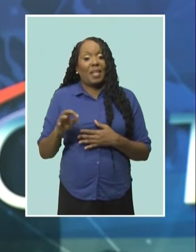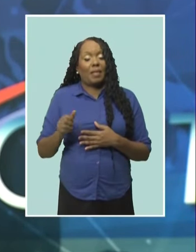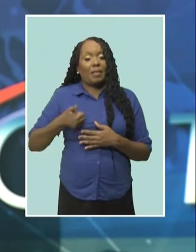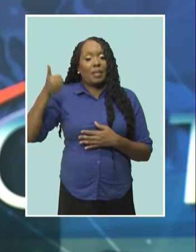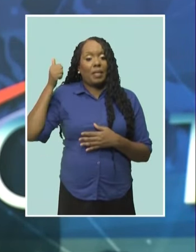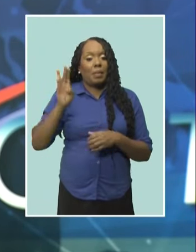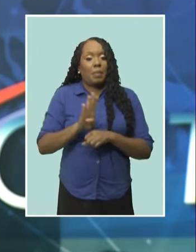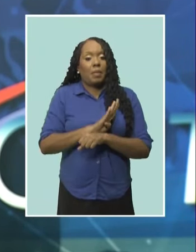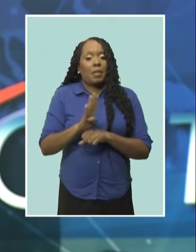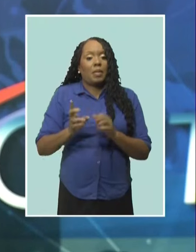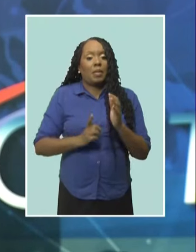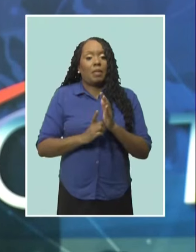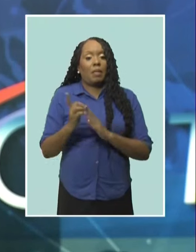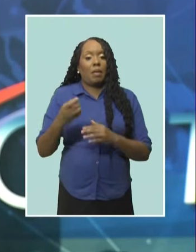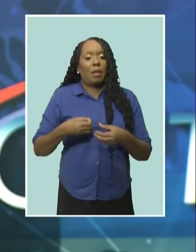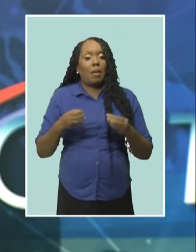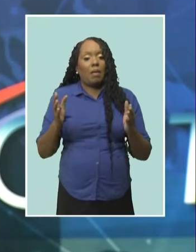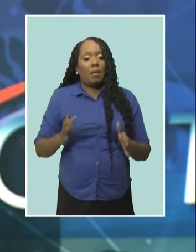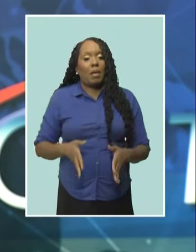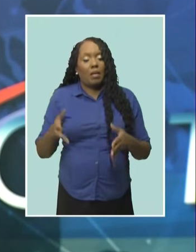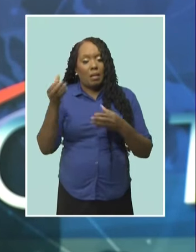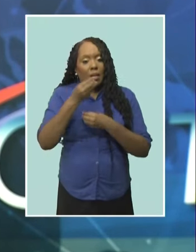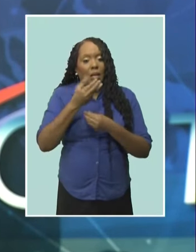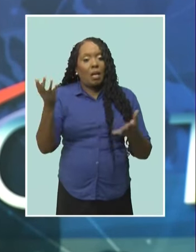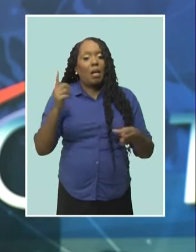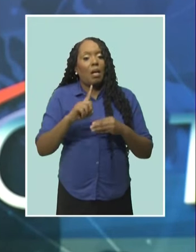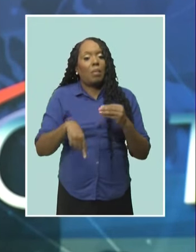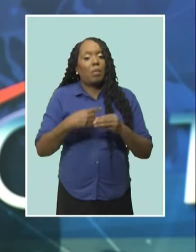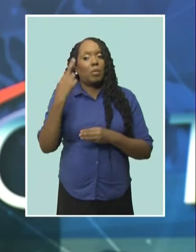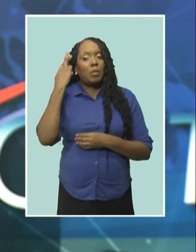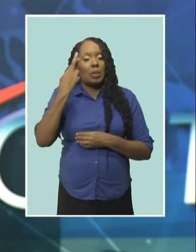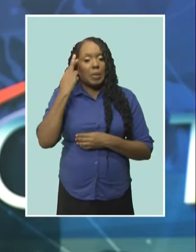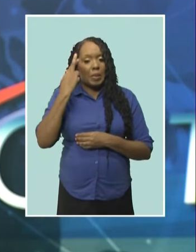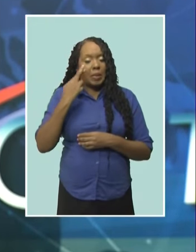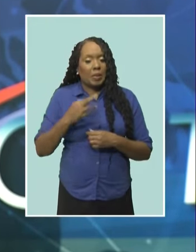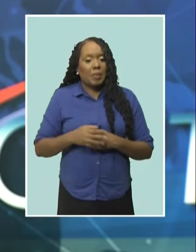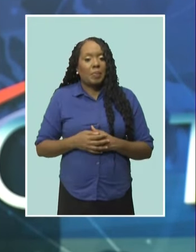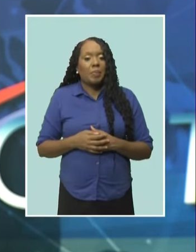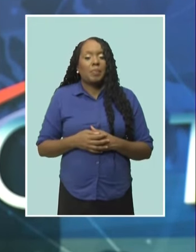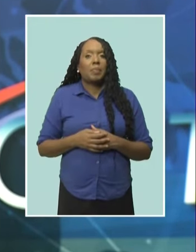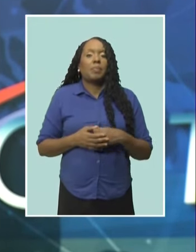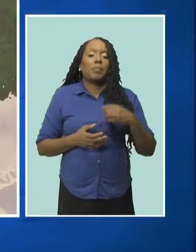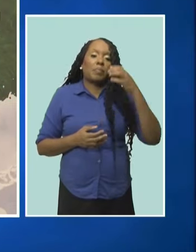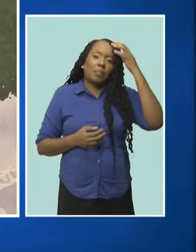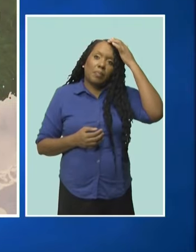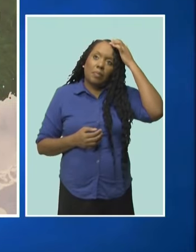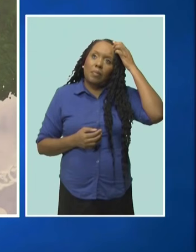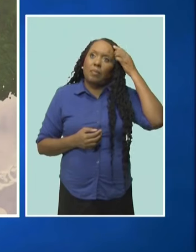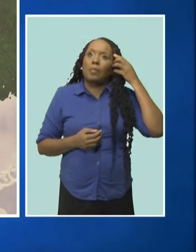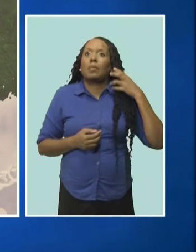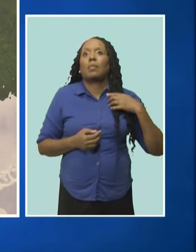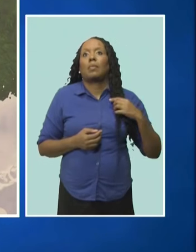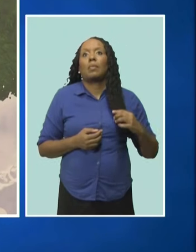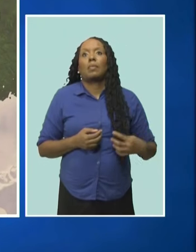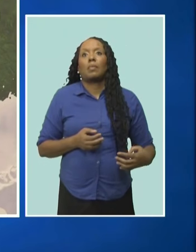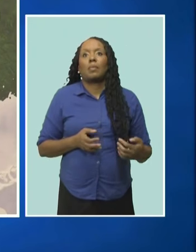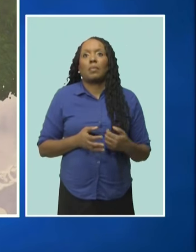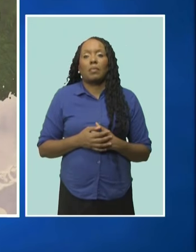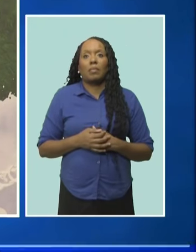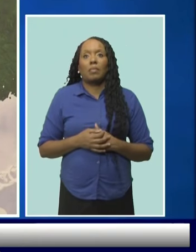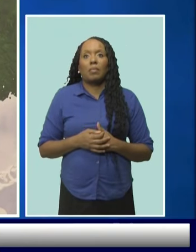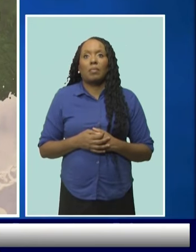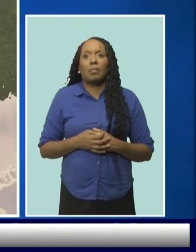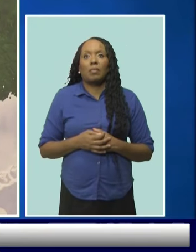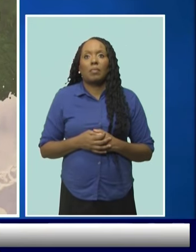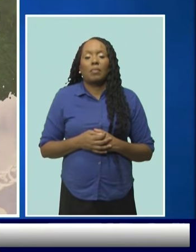Development Officer, Andre Hoyt, about the boot camp's purpose. Our connection is not about necessarily